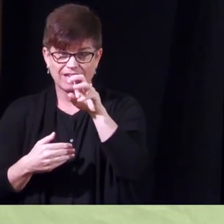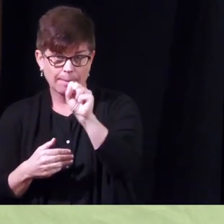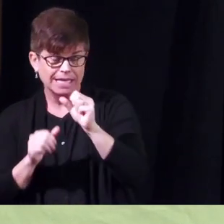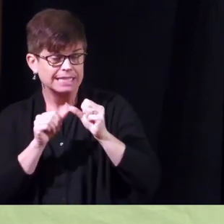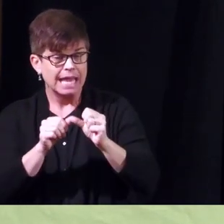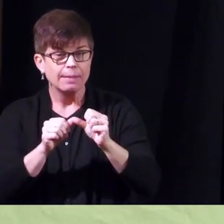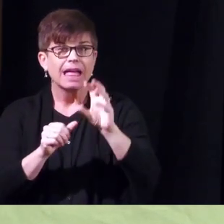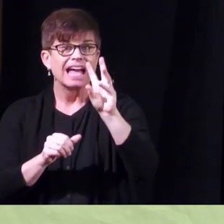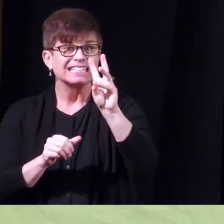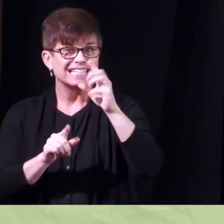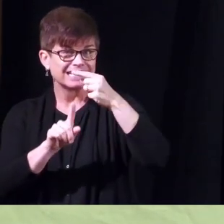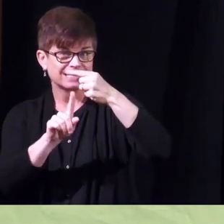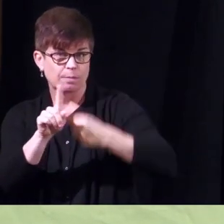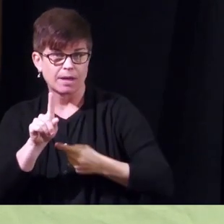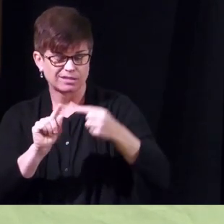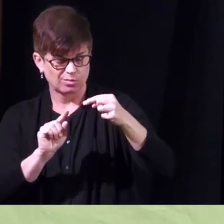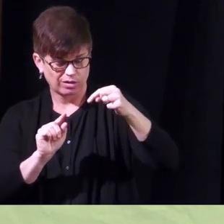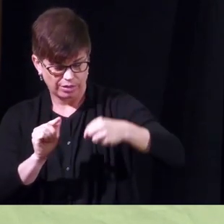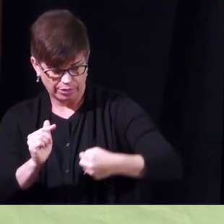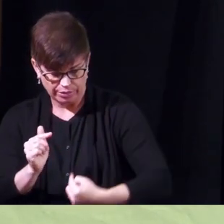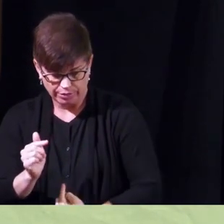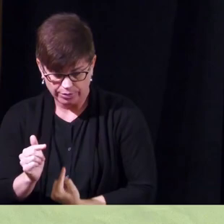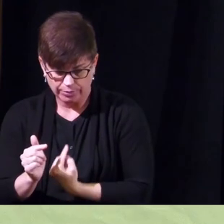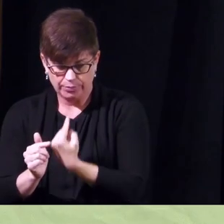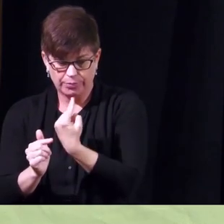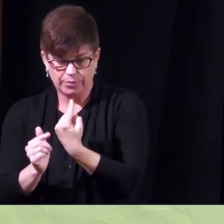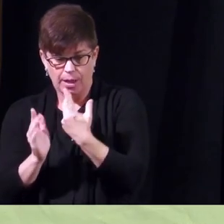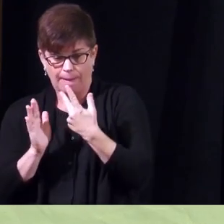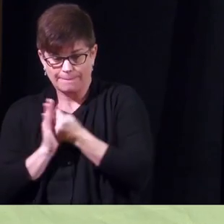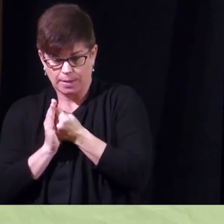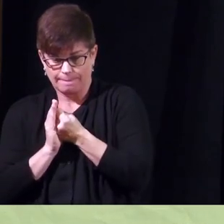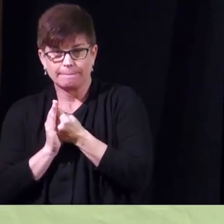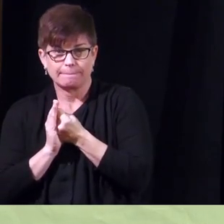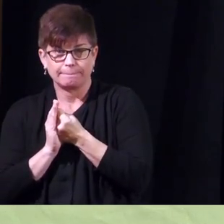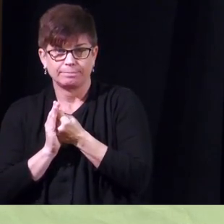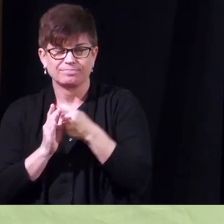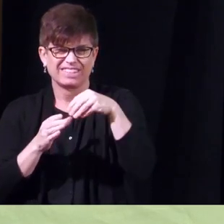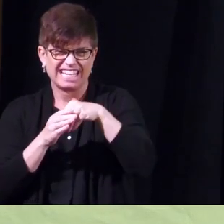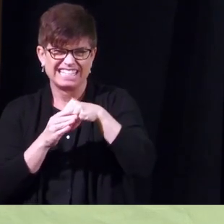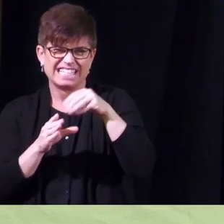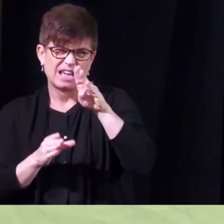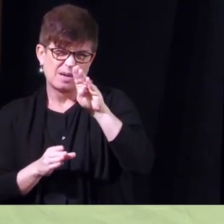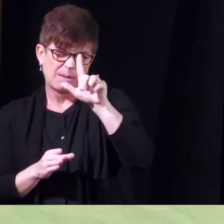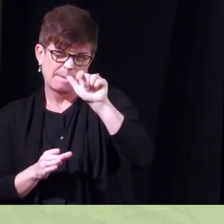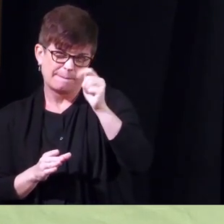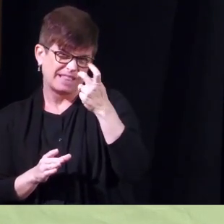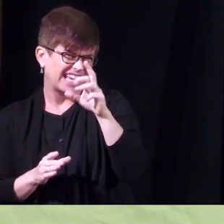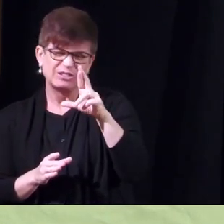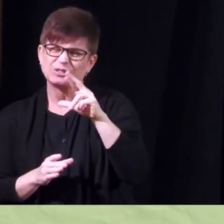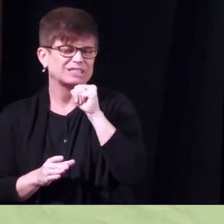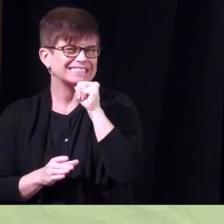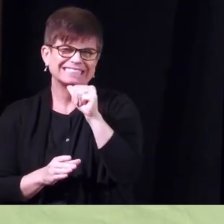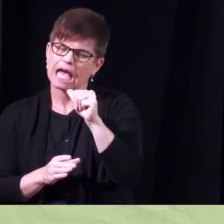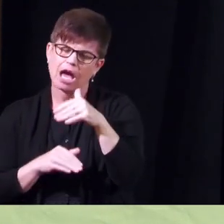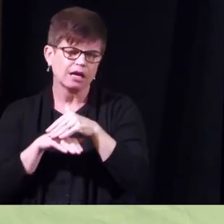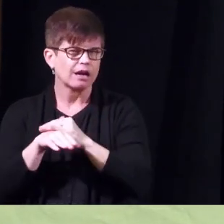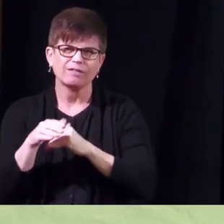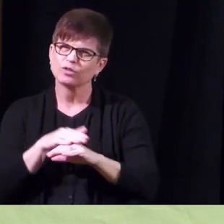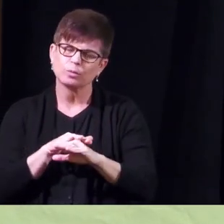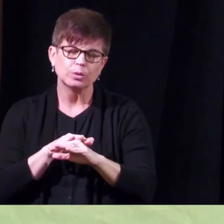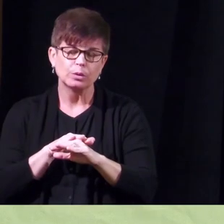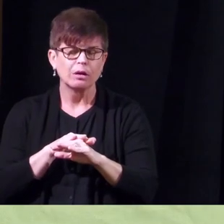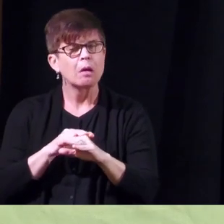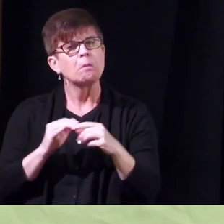have to go in with a scope into the bladder we eject the bladder itself uh not really comfortable i'm afraid but i've been doing